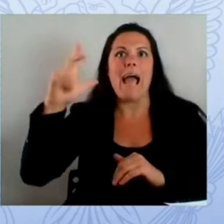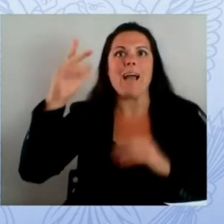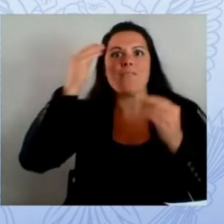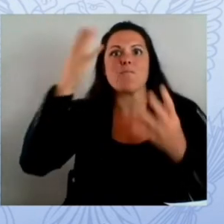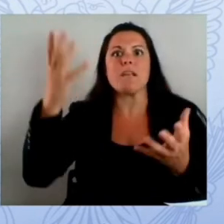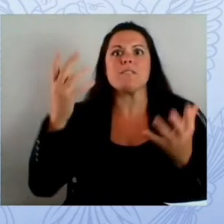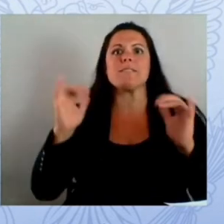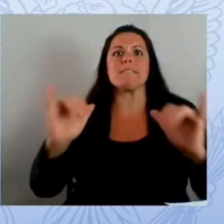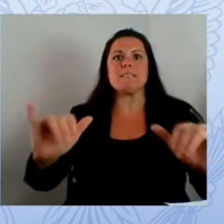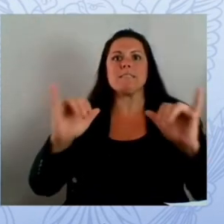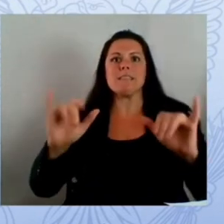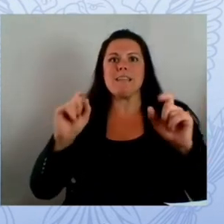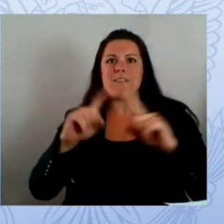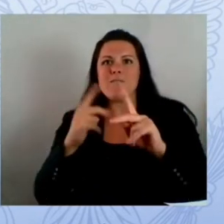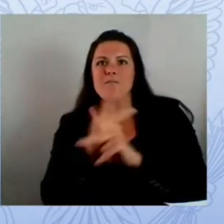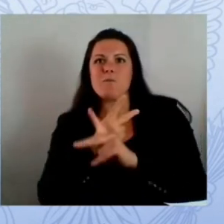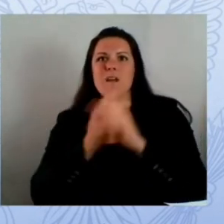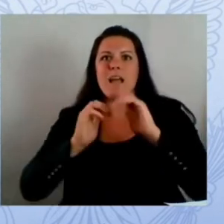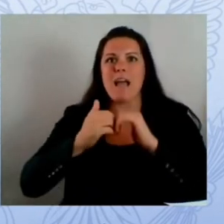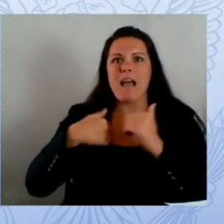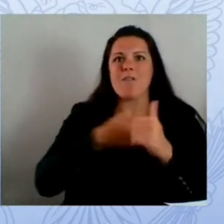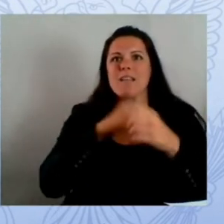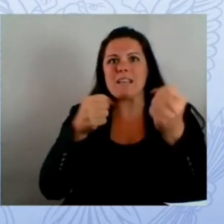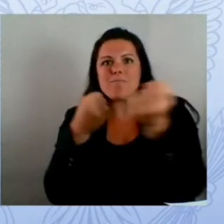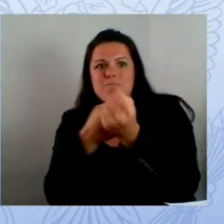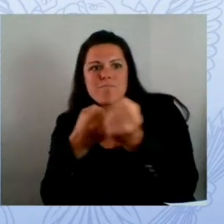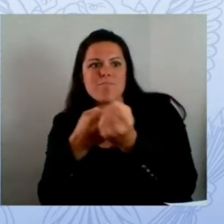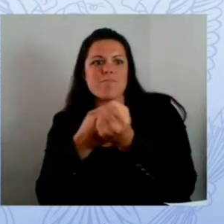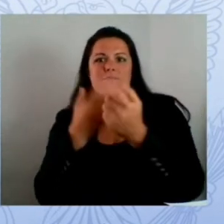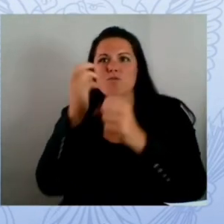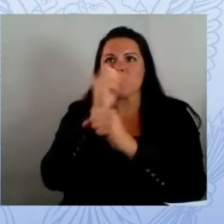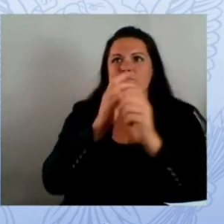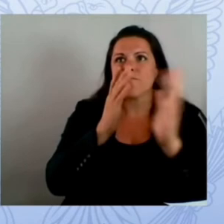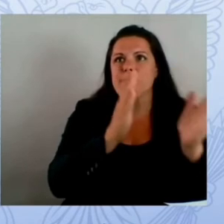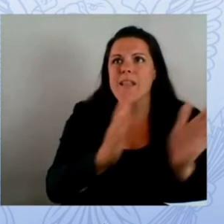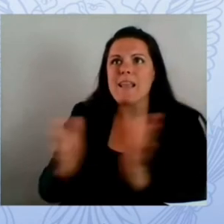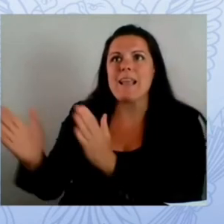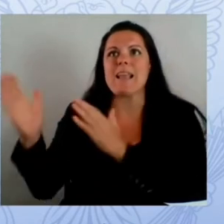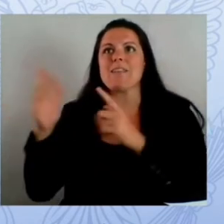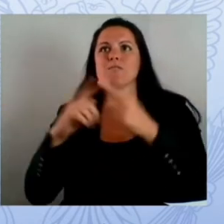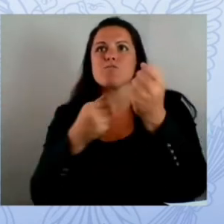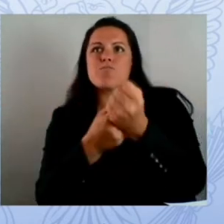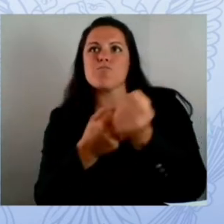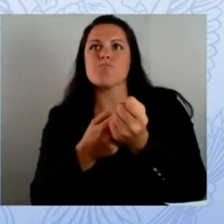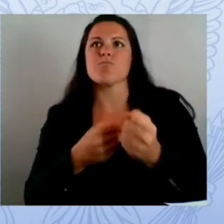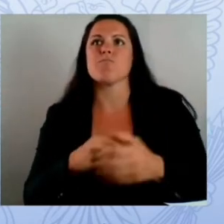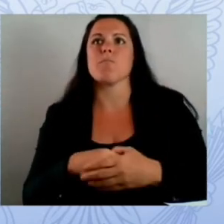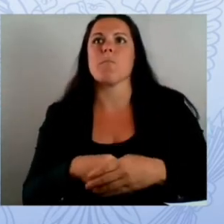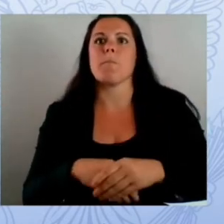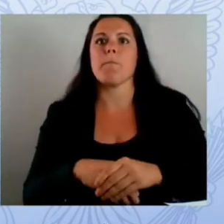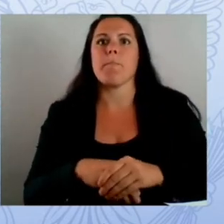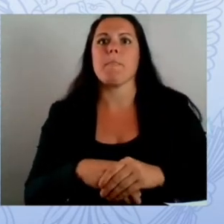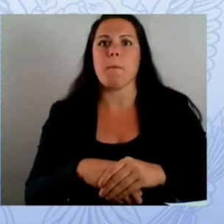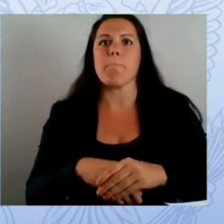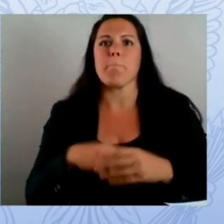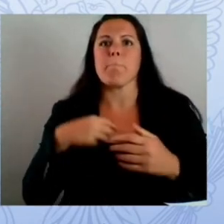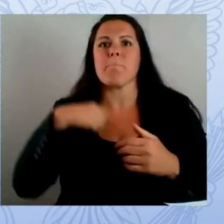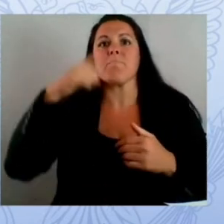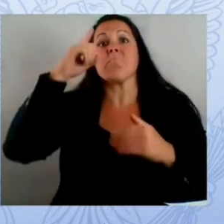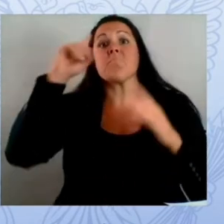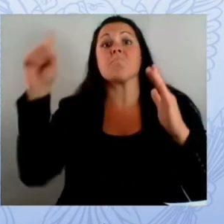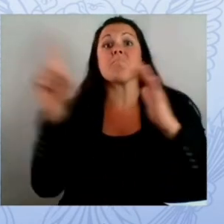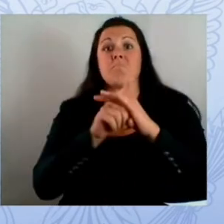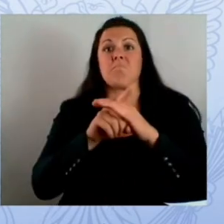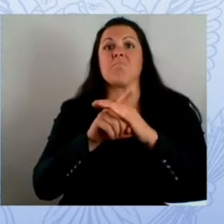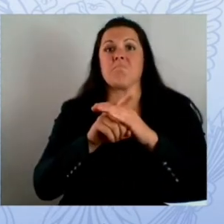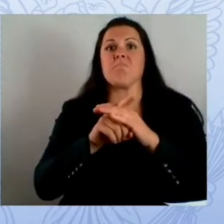risks my colleague david thurston and i have championed the adoption of cis control framework at california's 58 county offices of education and